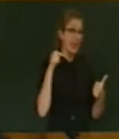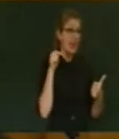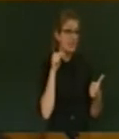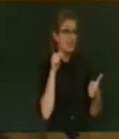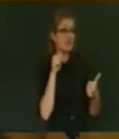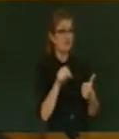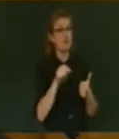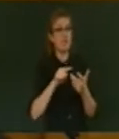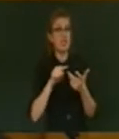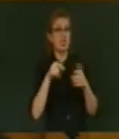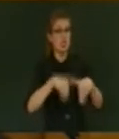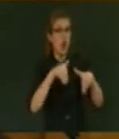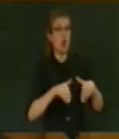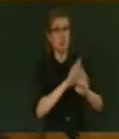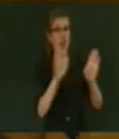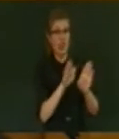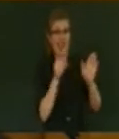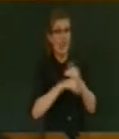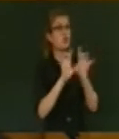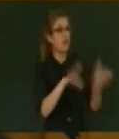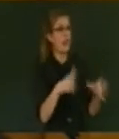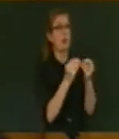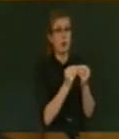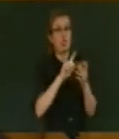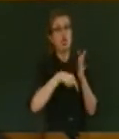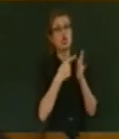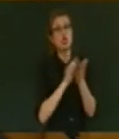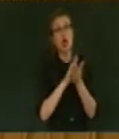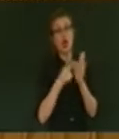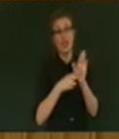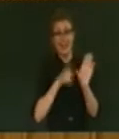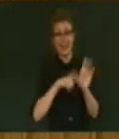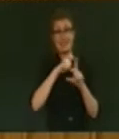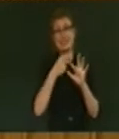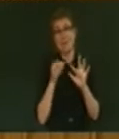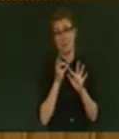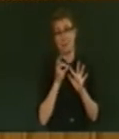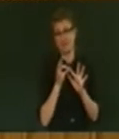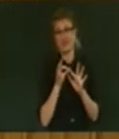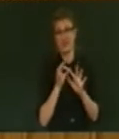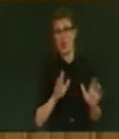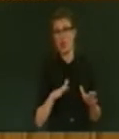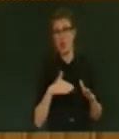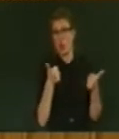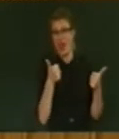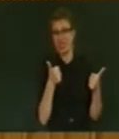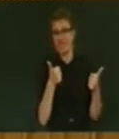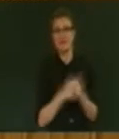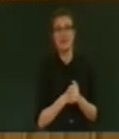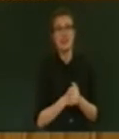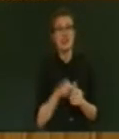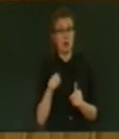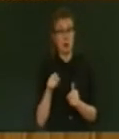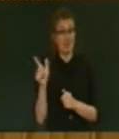that went, Mr Speaker. Now, the truth of it when it comes to the Labor Party is the only time they're busy,